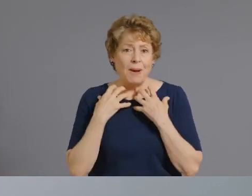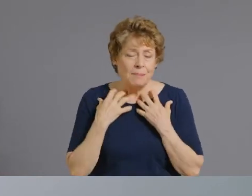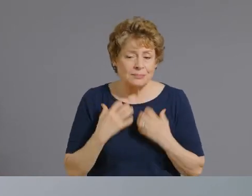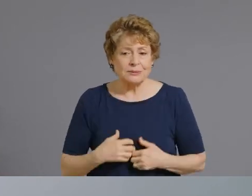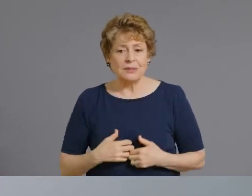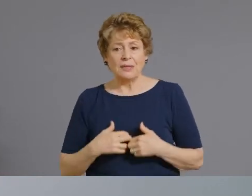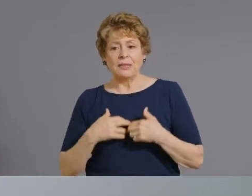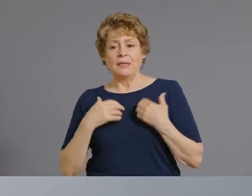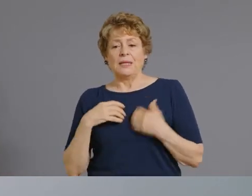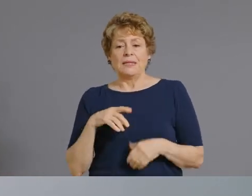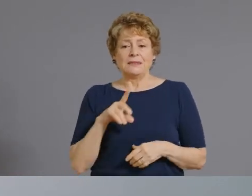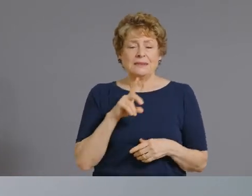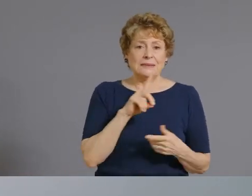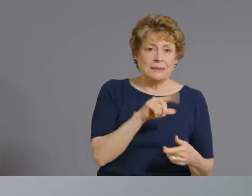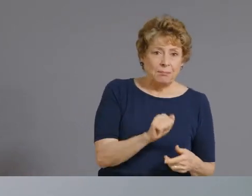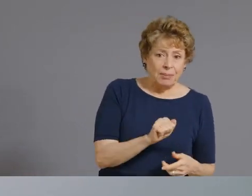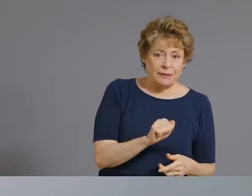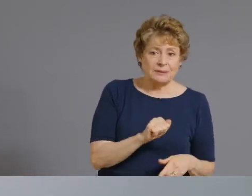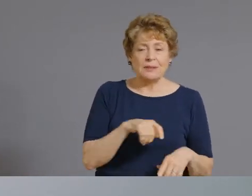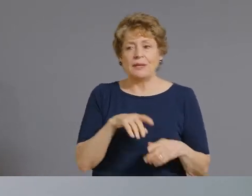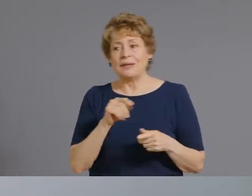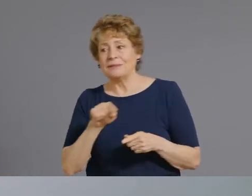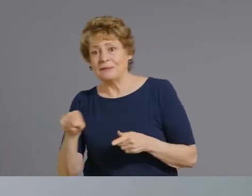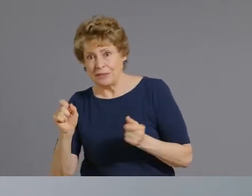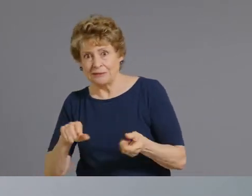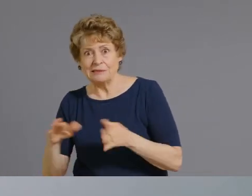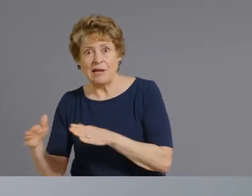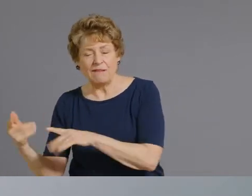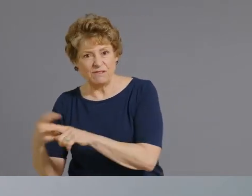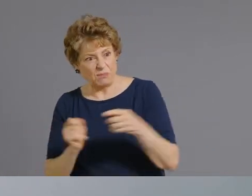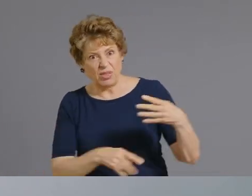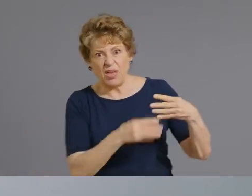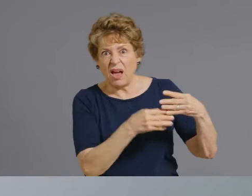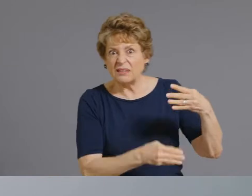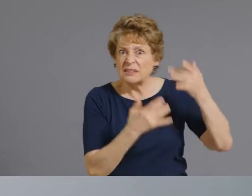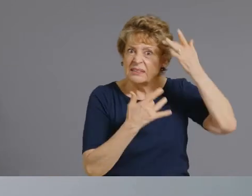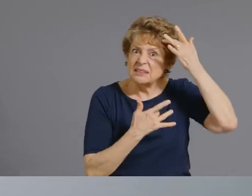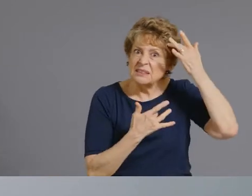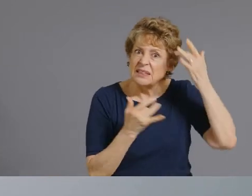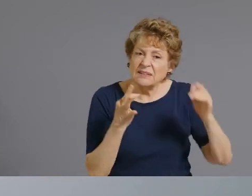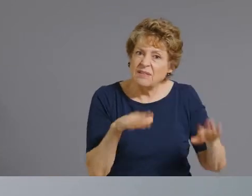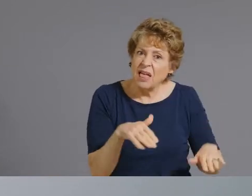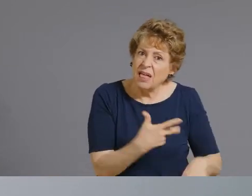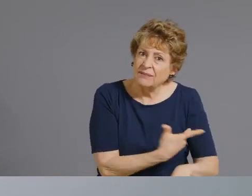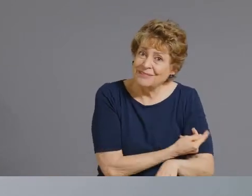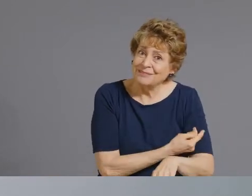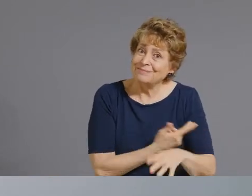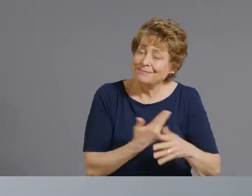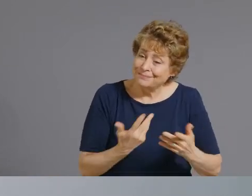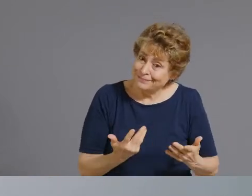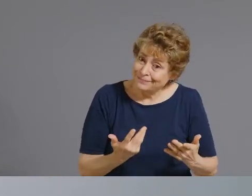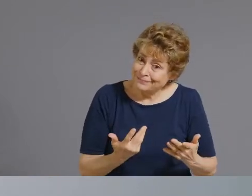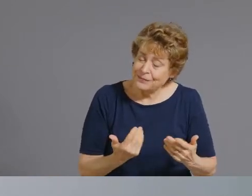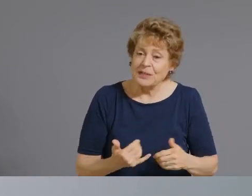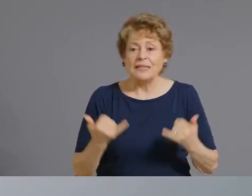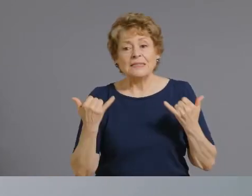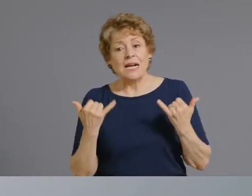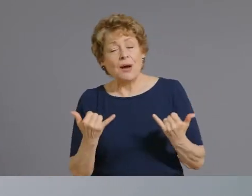and those diseases become less prevalent so people don't see the devastating impacts like that our parents saw